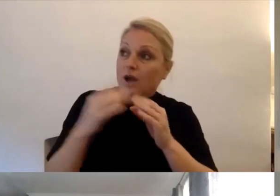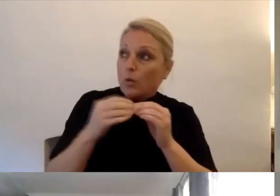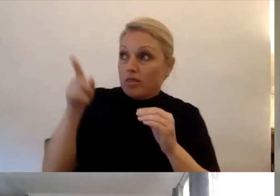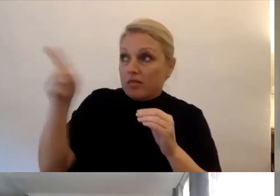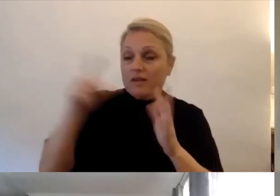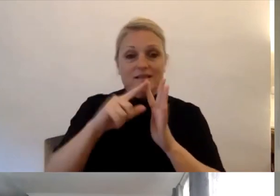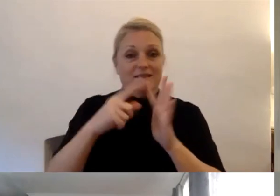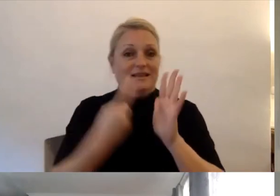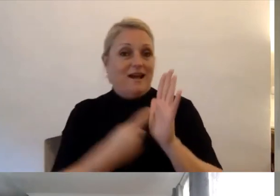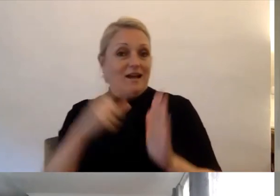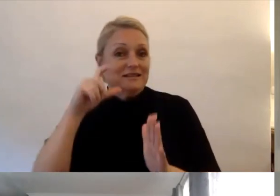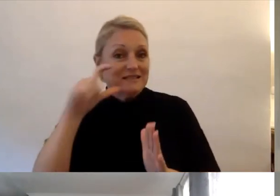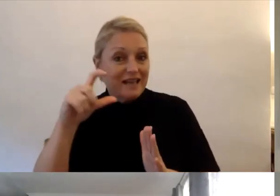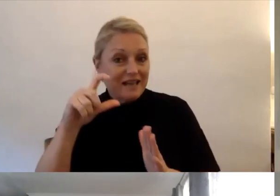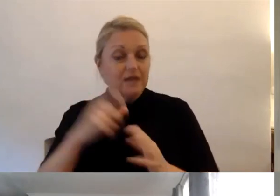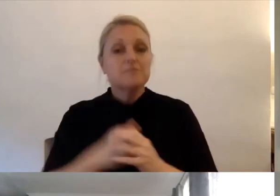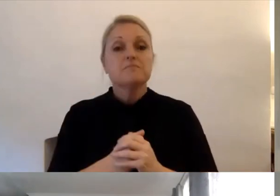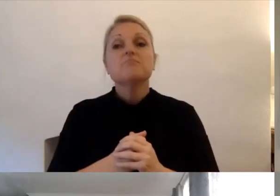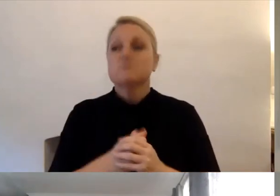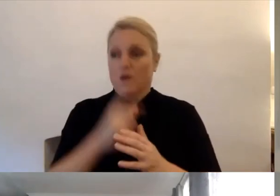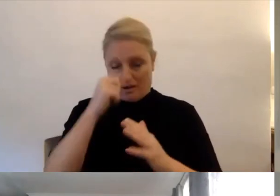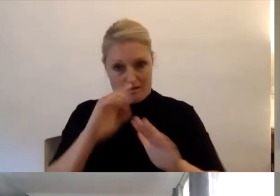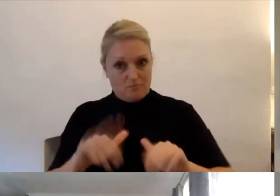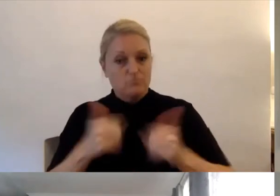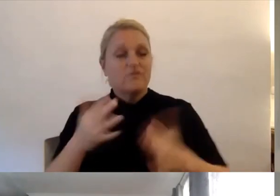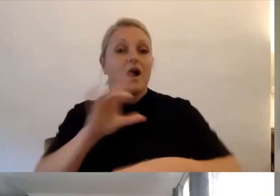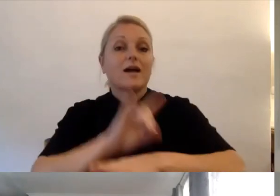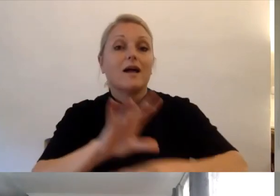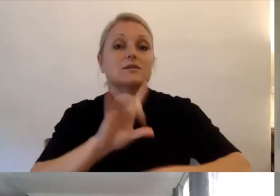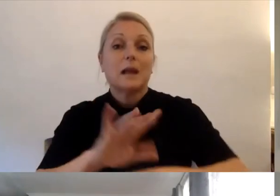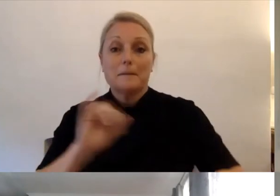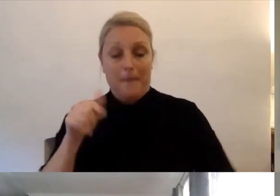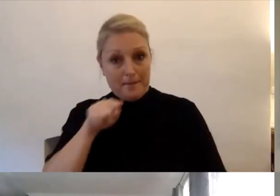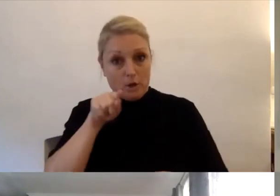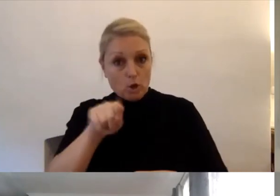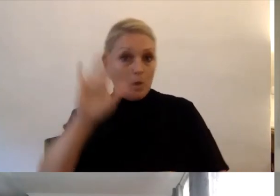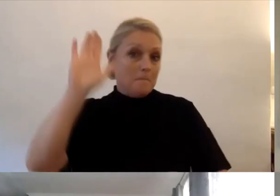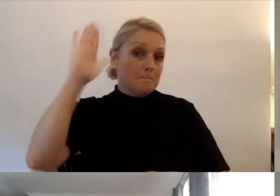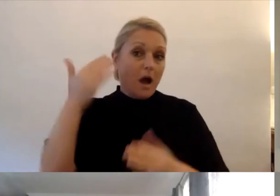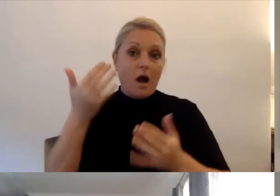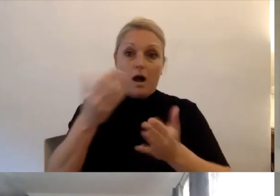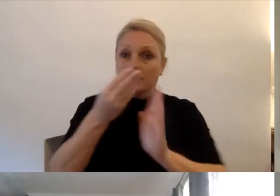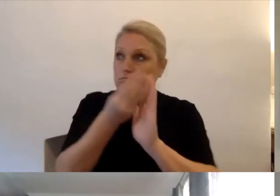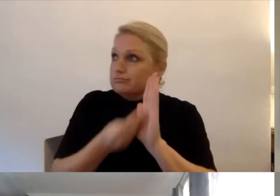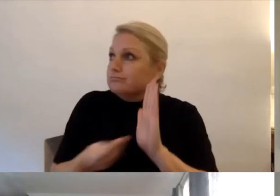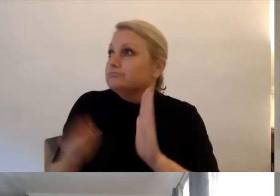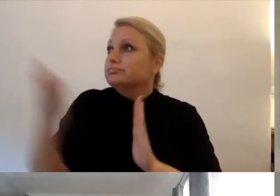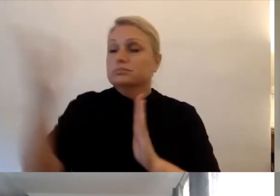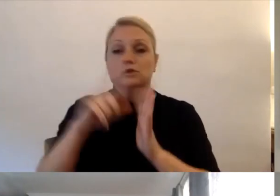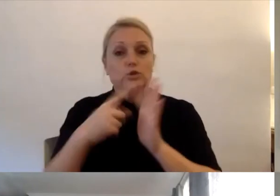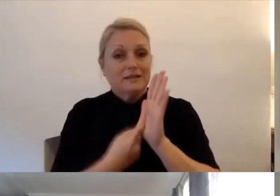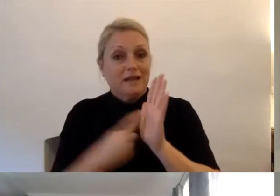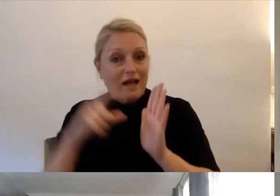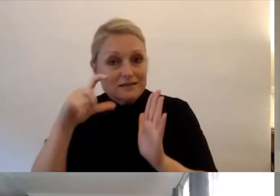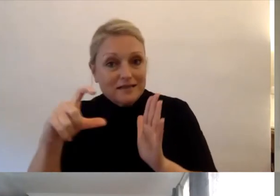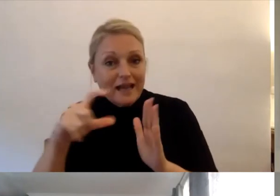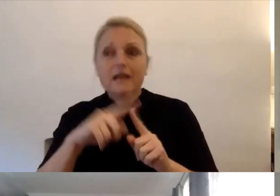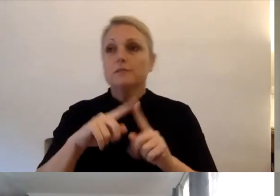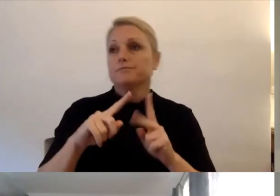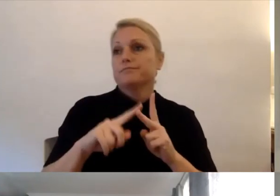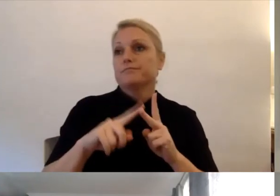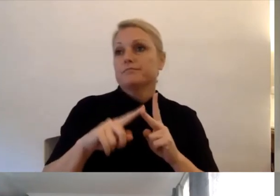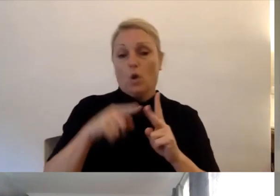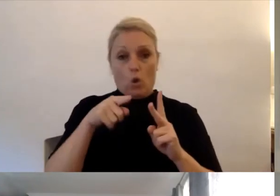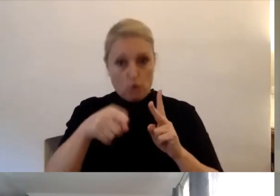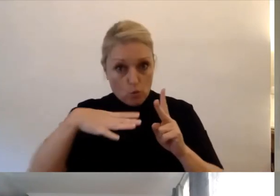So that can be people who have already provided a submission to the Royal Commission or for people who are wanting